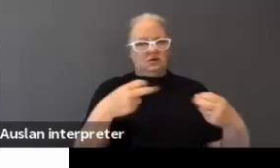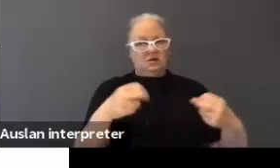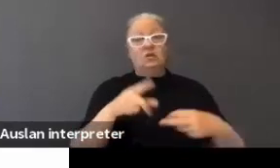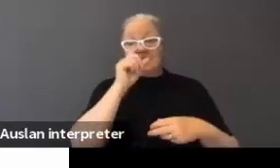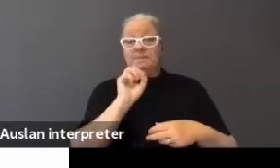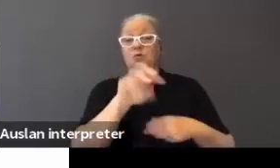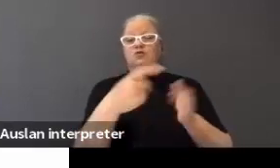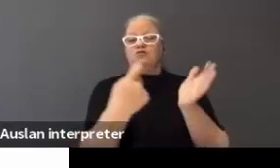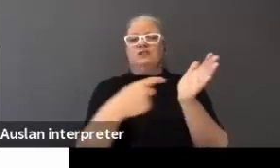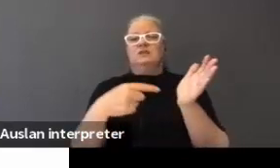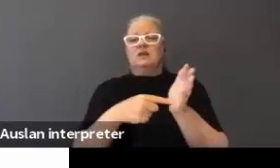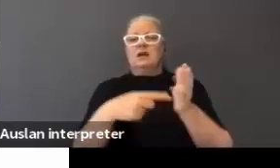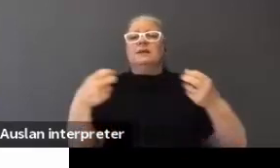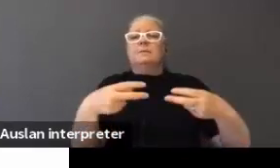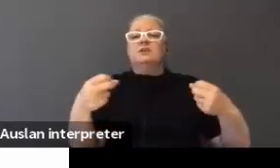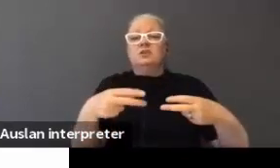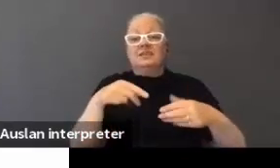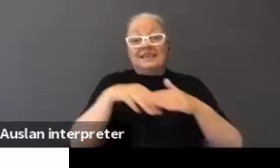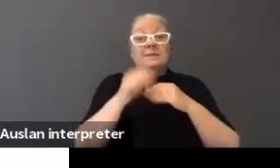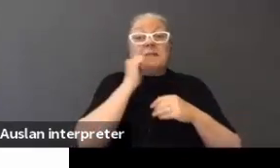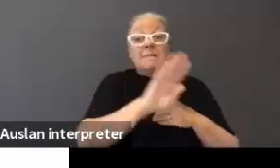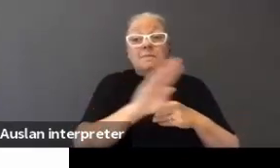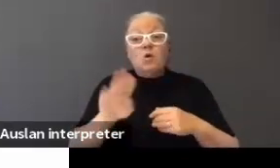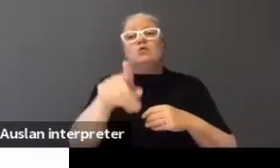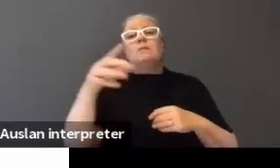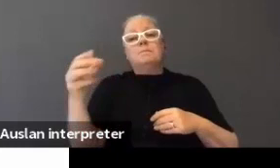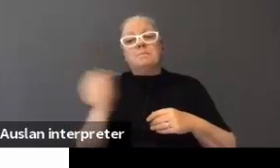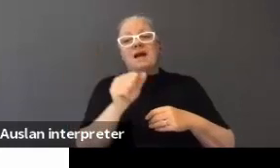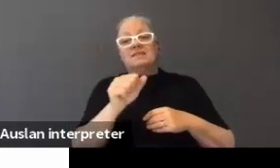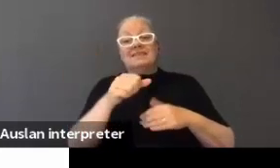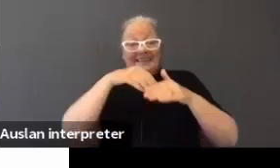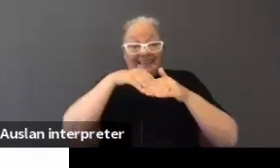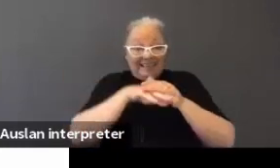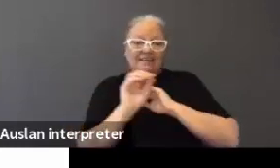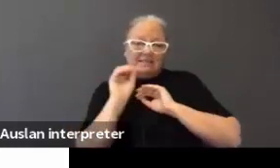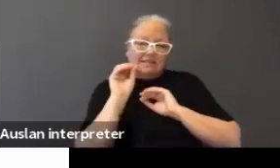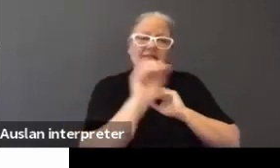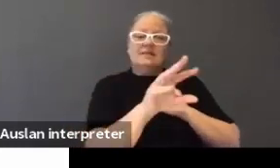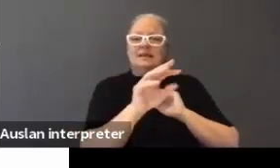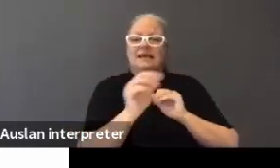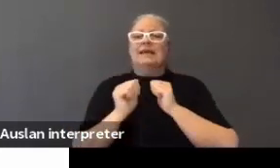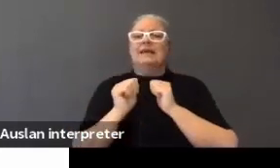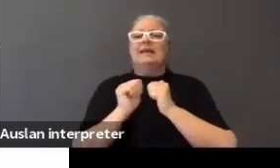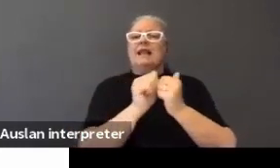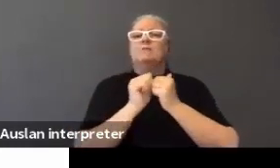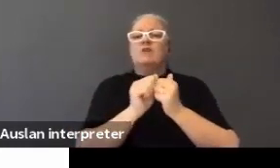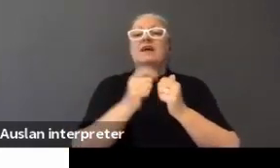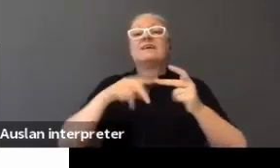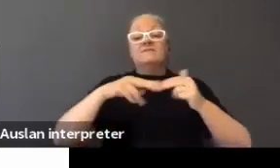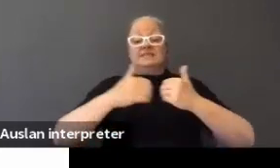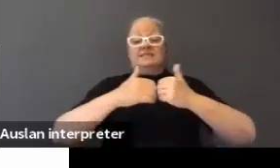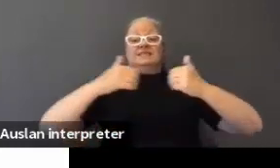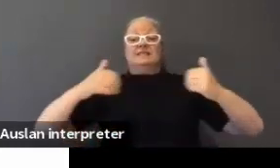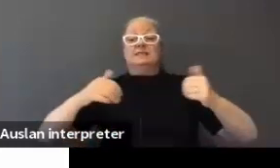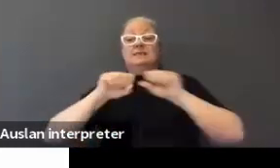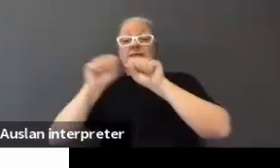into Blackboard Collaborate. They have to be entered into Collaborate. If you use a separate system, in